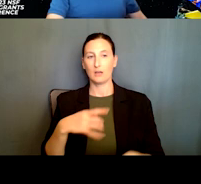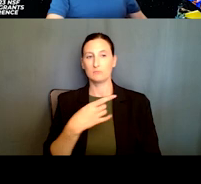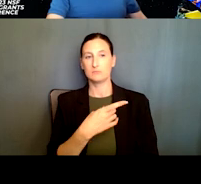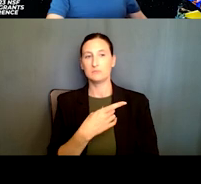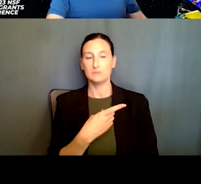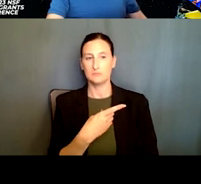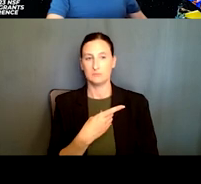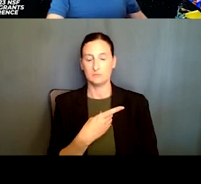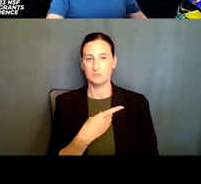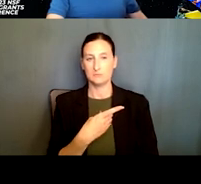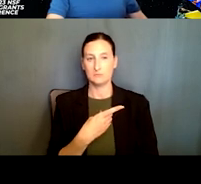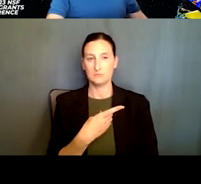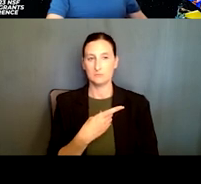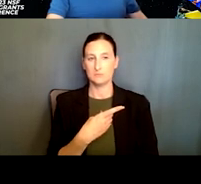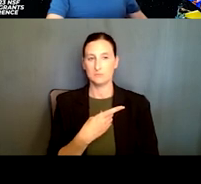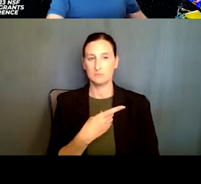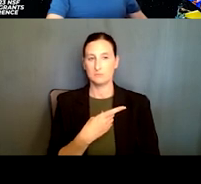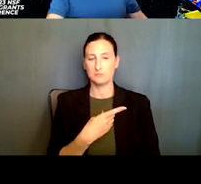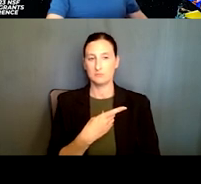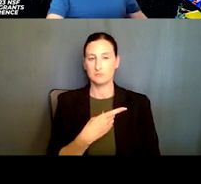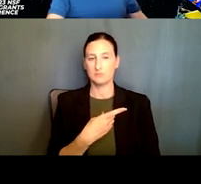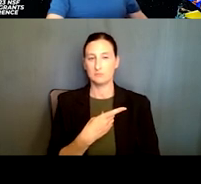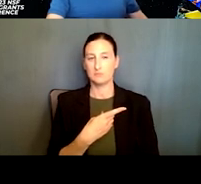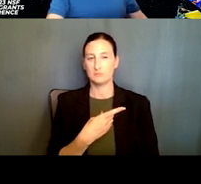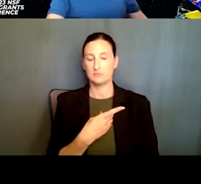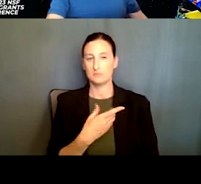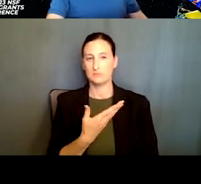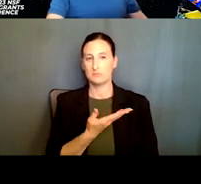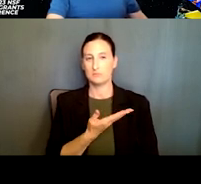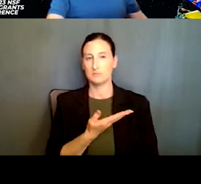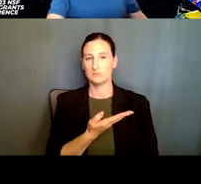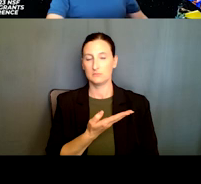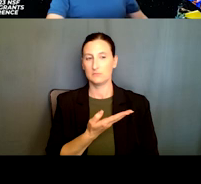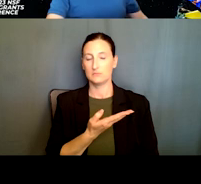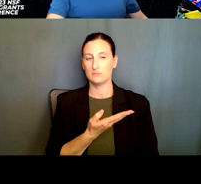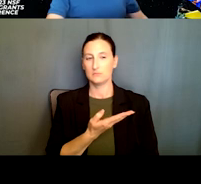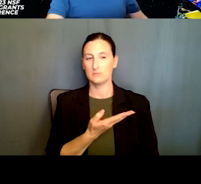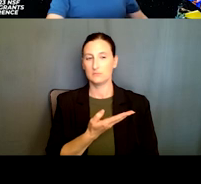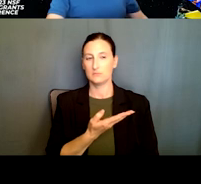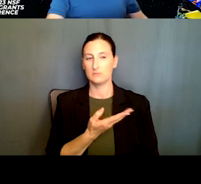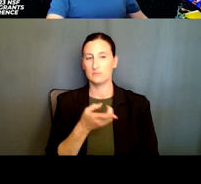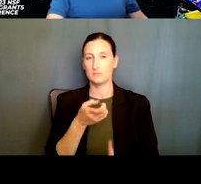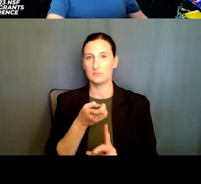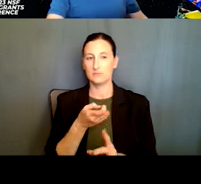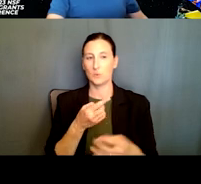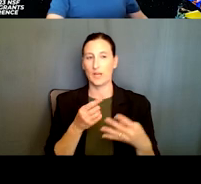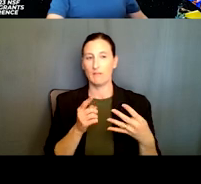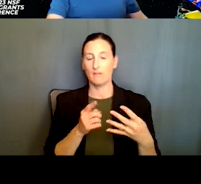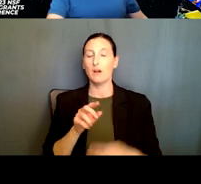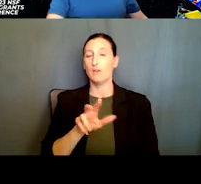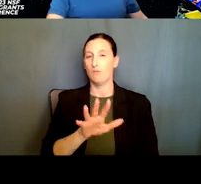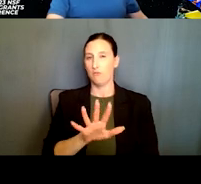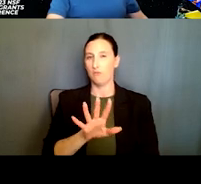Australia is the Australian Commonwealth Scientific and Industrial Research Organization. Um, essentially there are four, there were 43